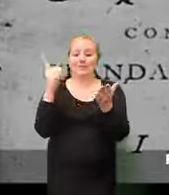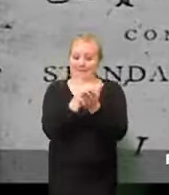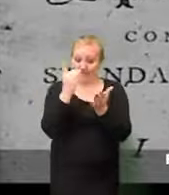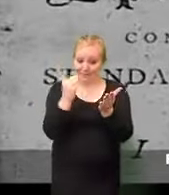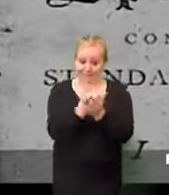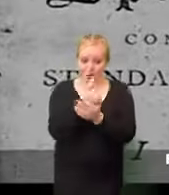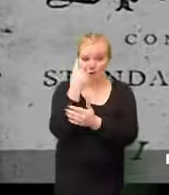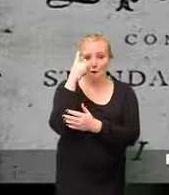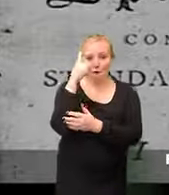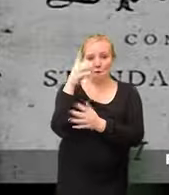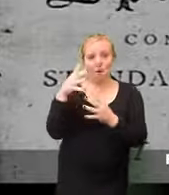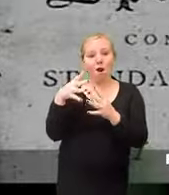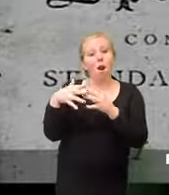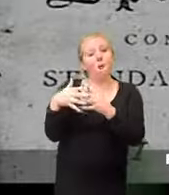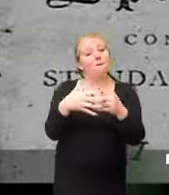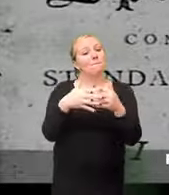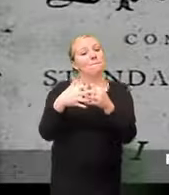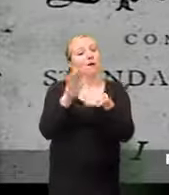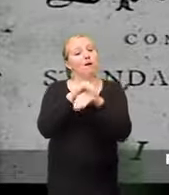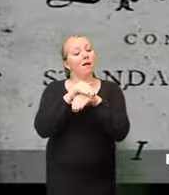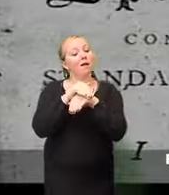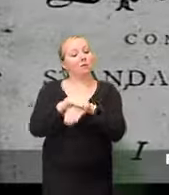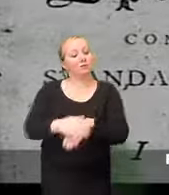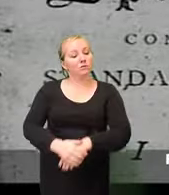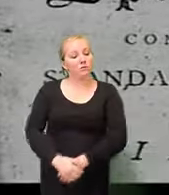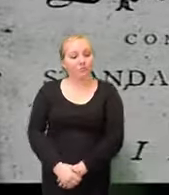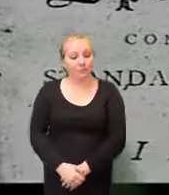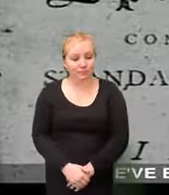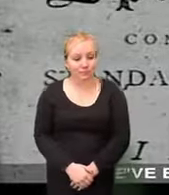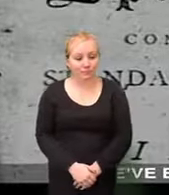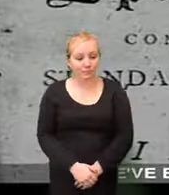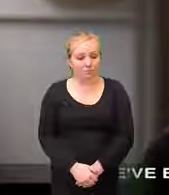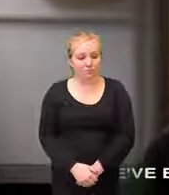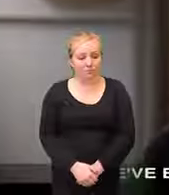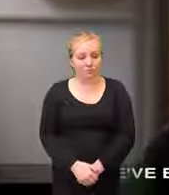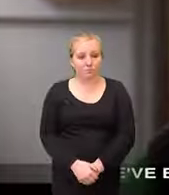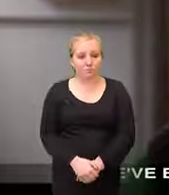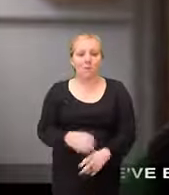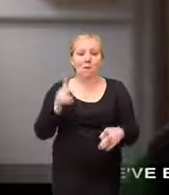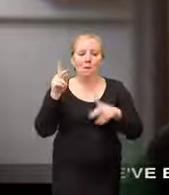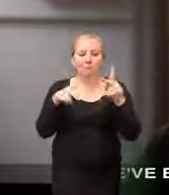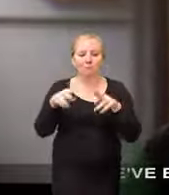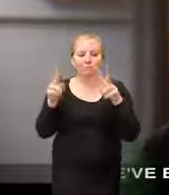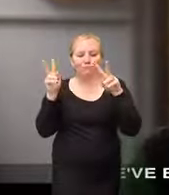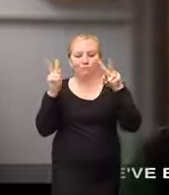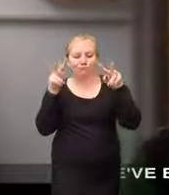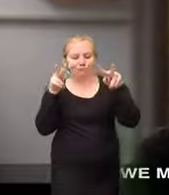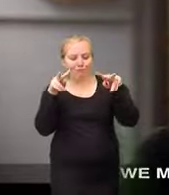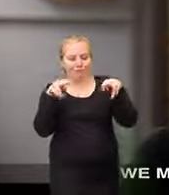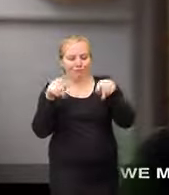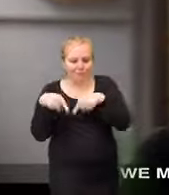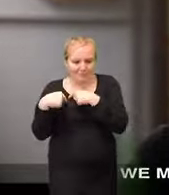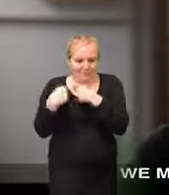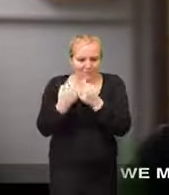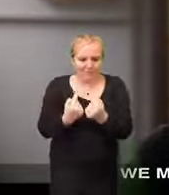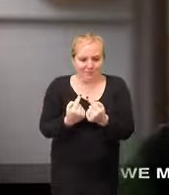language American English we've been children long enough